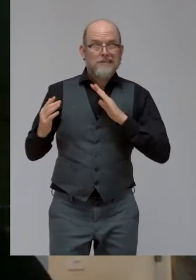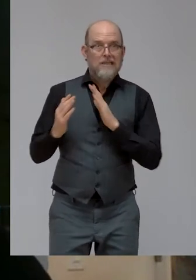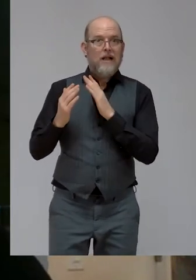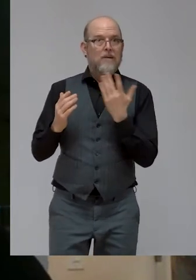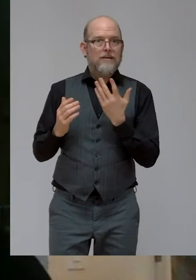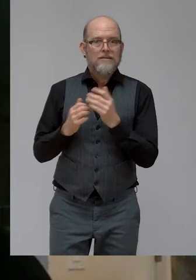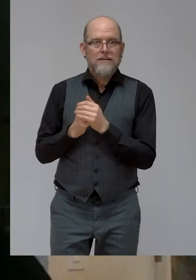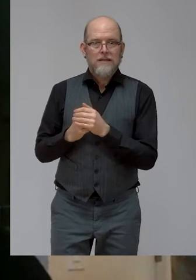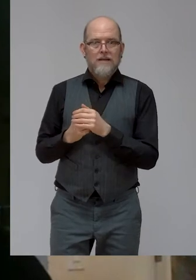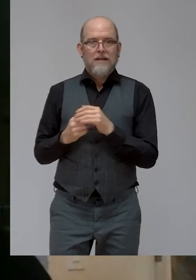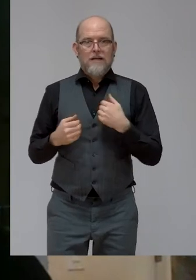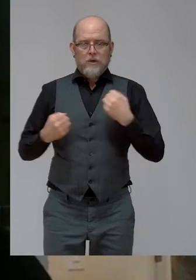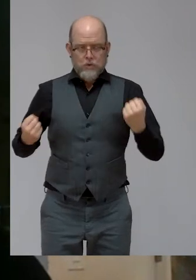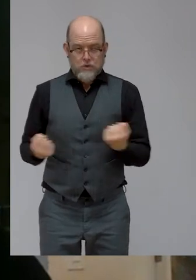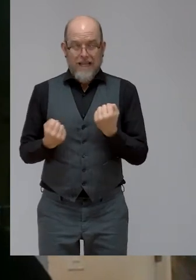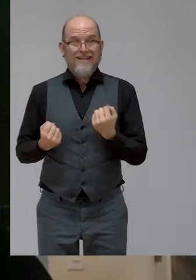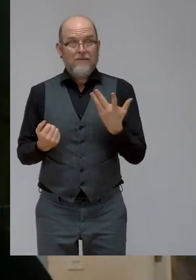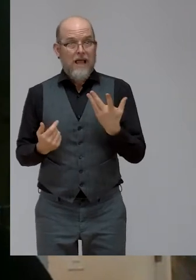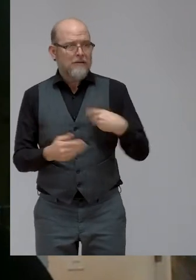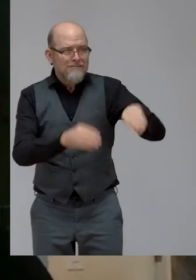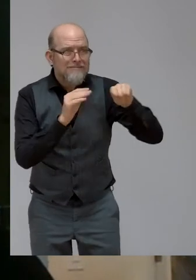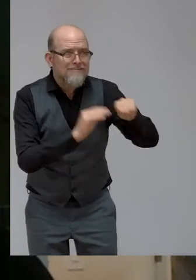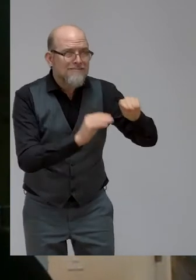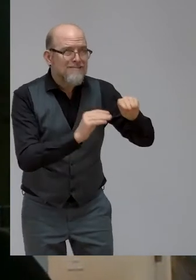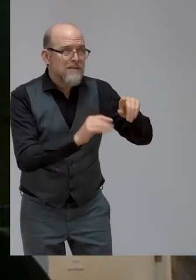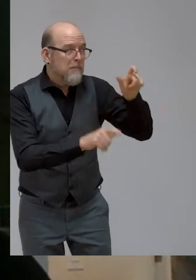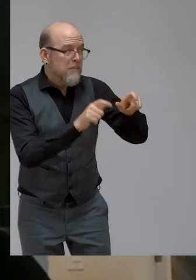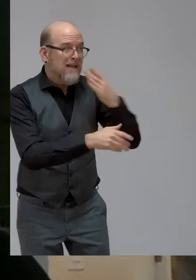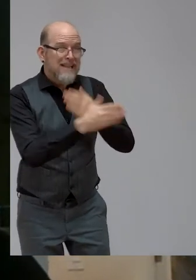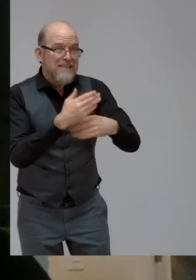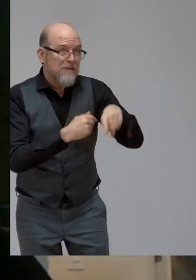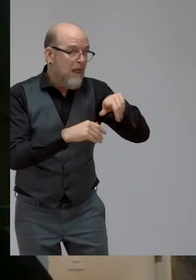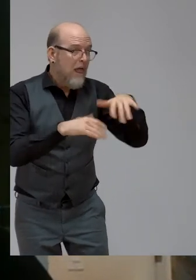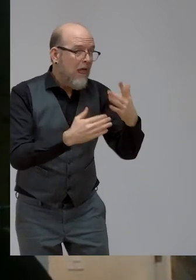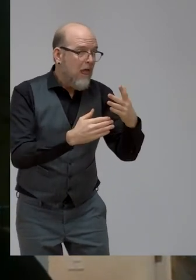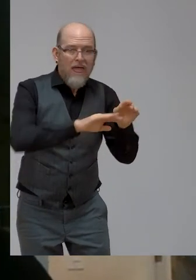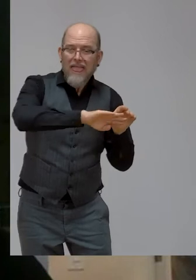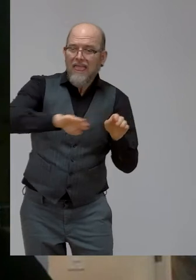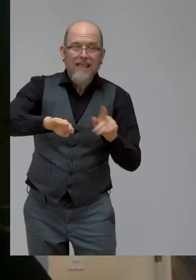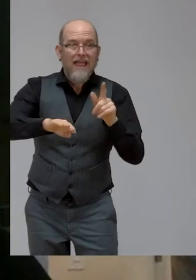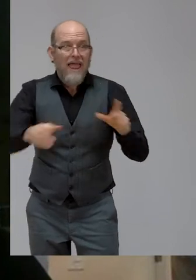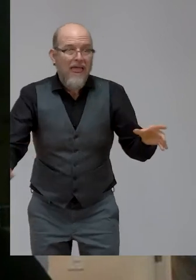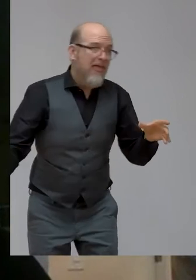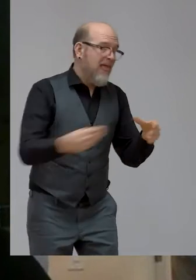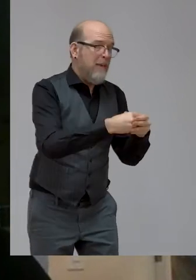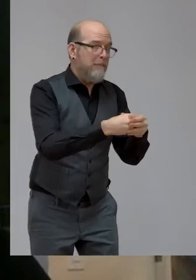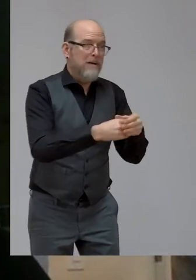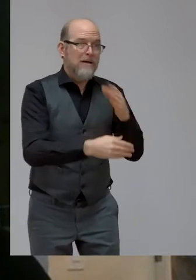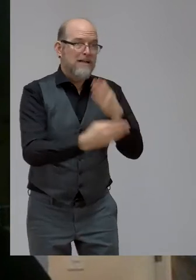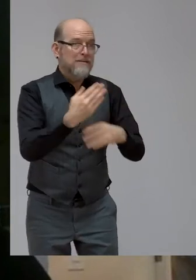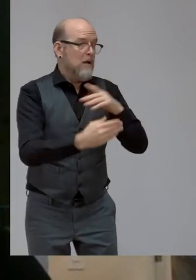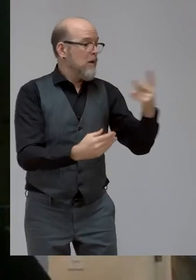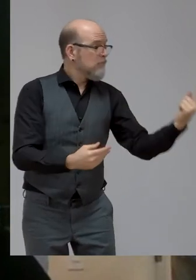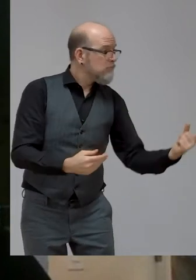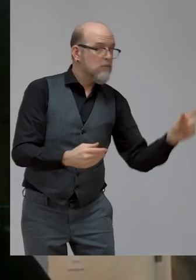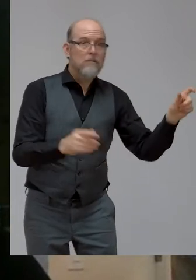and skills development of persons with disabilities to be equipped and ready for employment. But to engage with employers to create